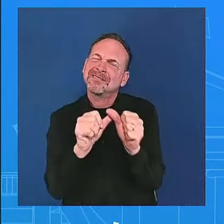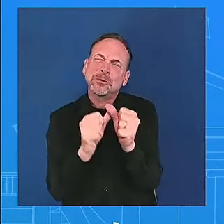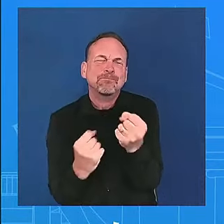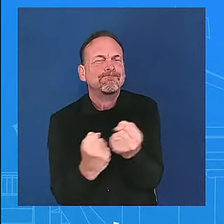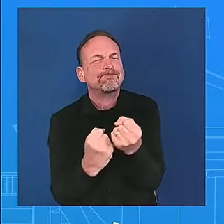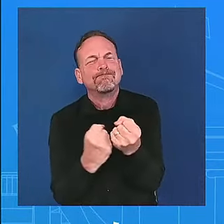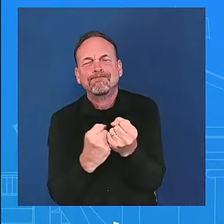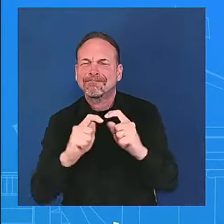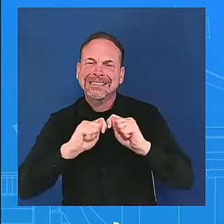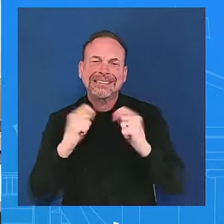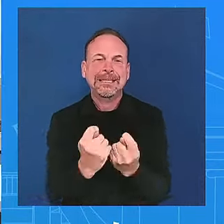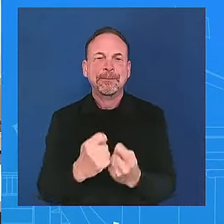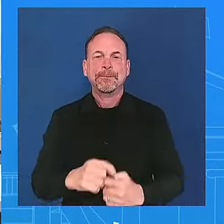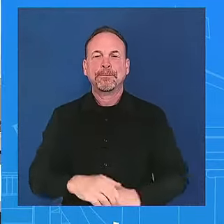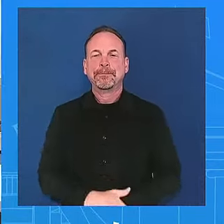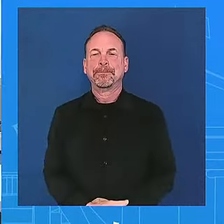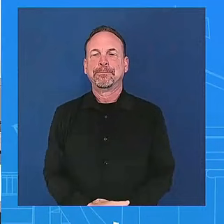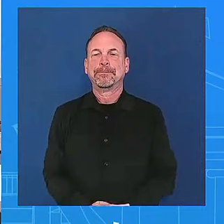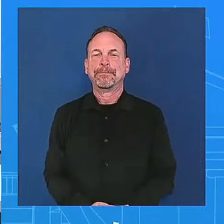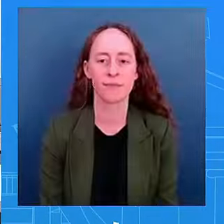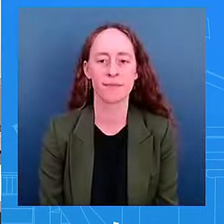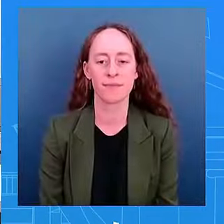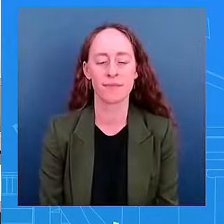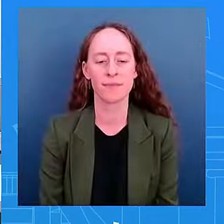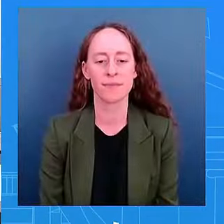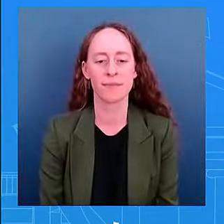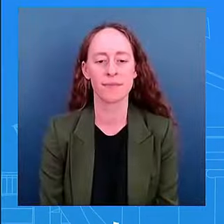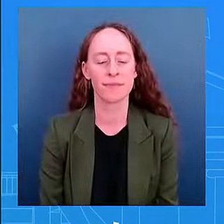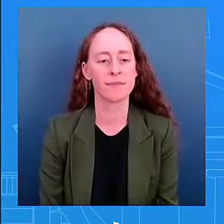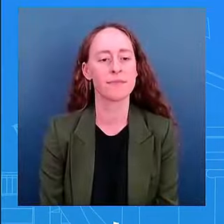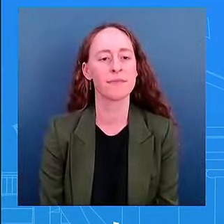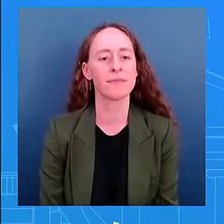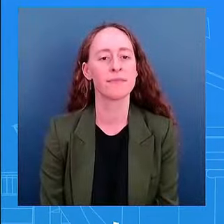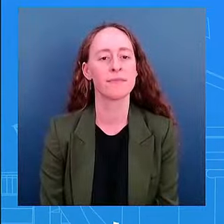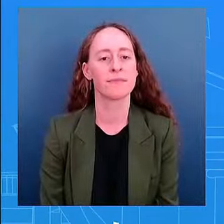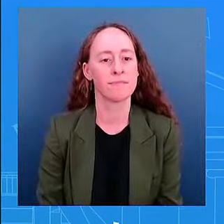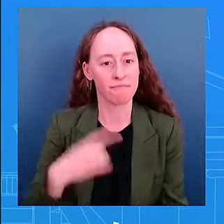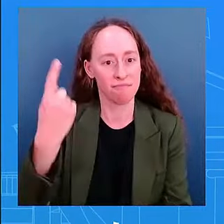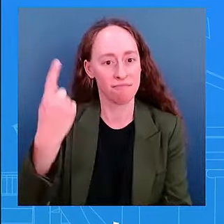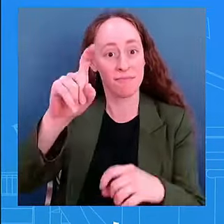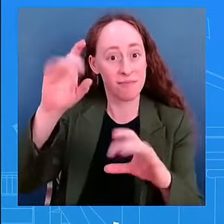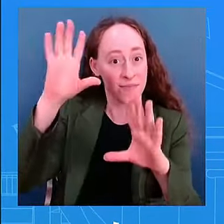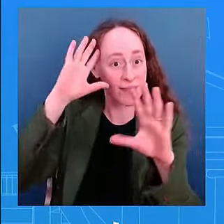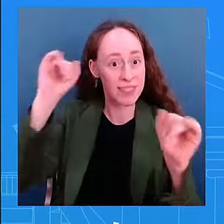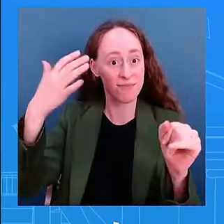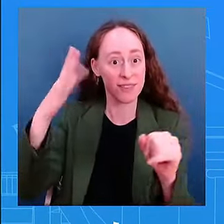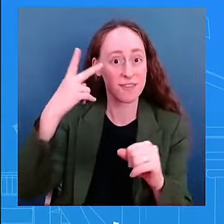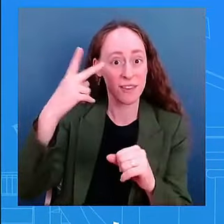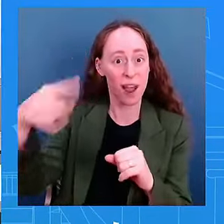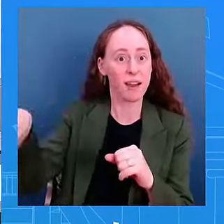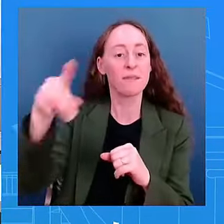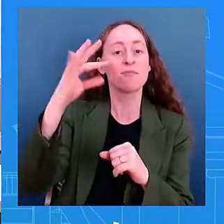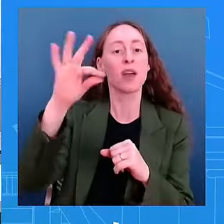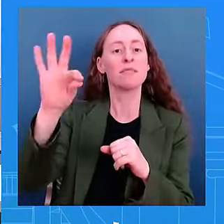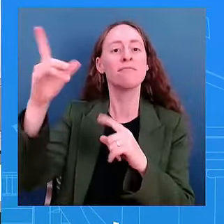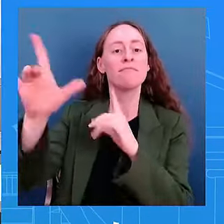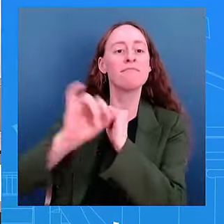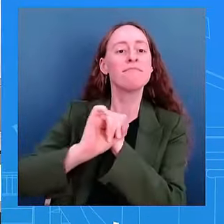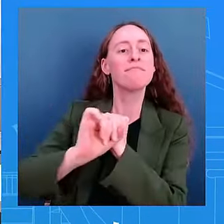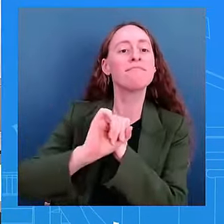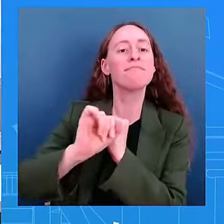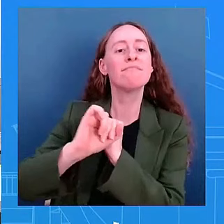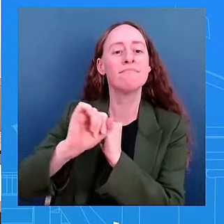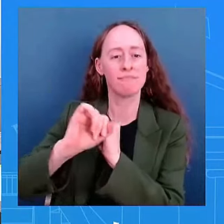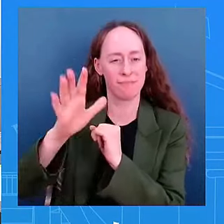see the last supper controversy at the olympics do you know i don't have anything the last i appreciate the question i just don't have anything millions of christians across the globe were